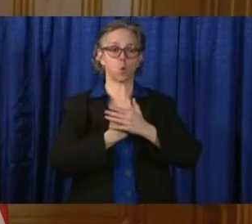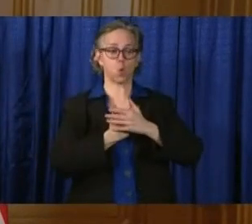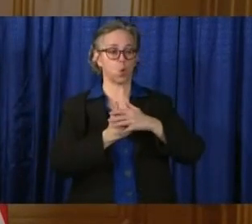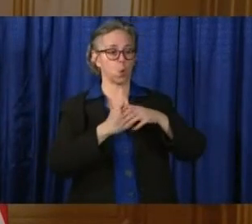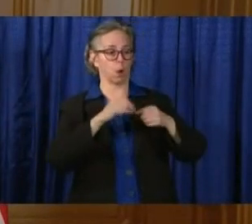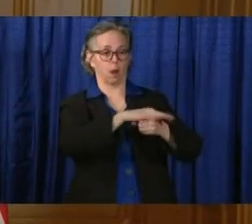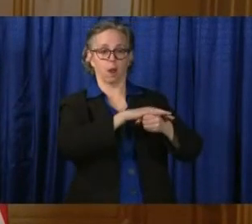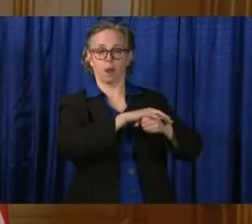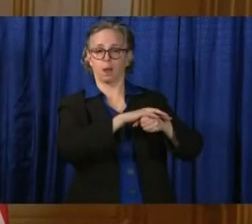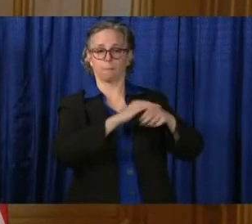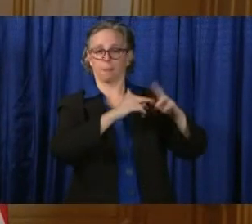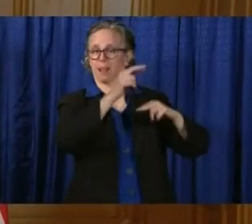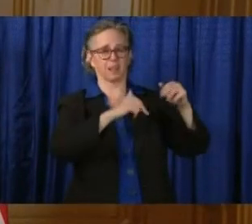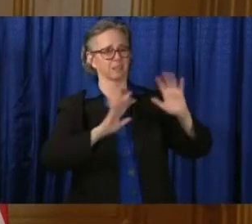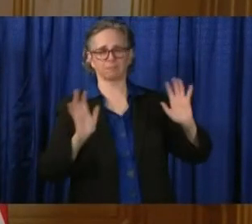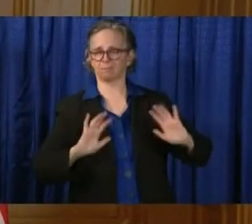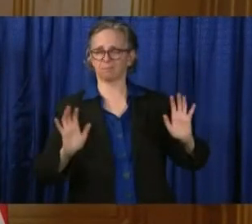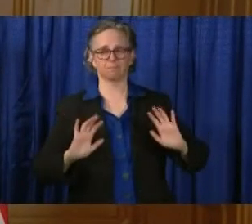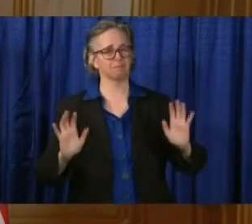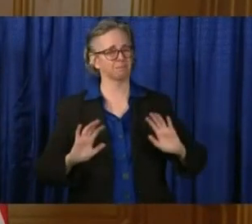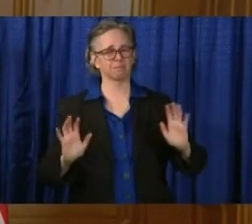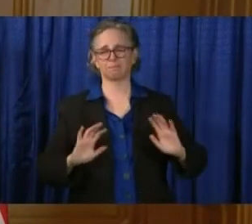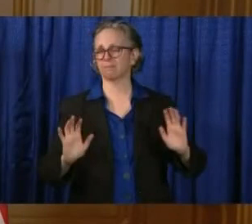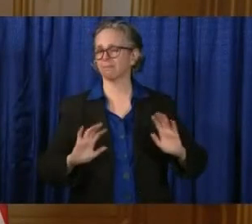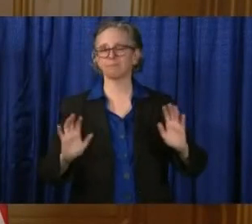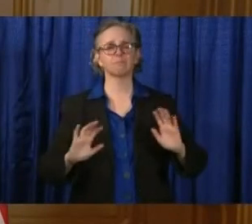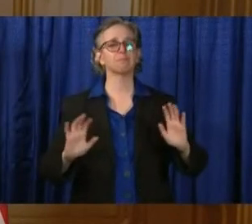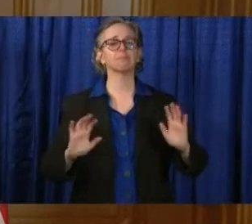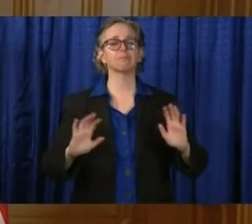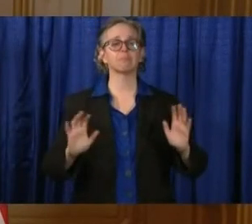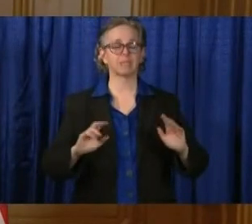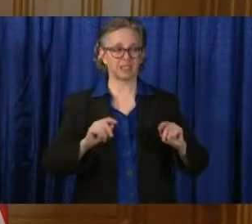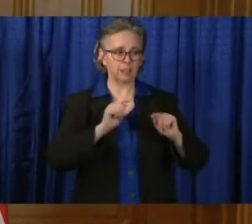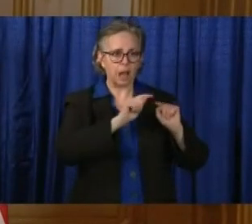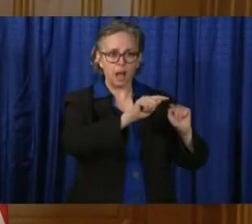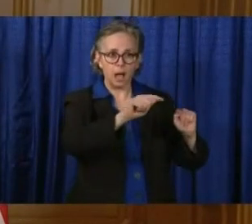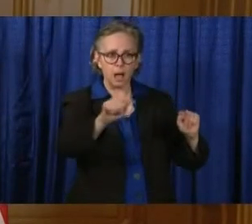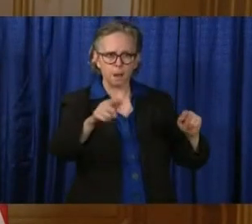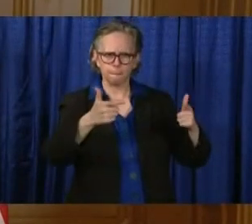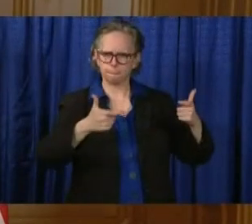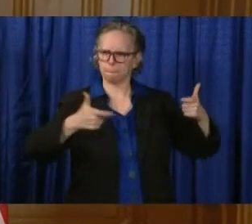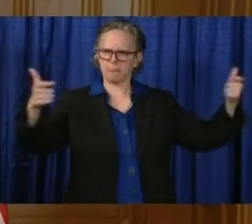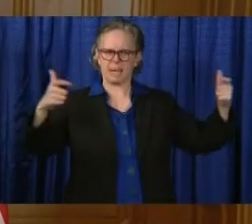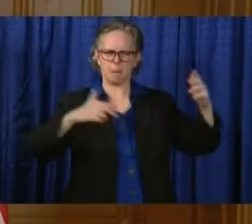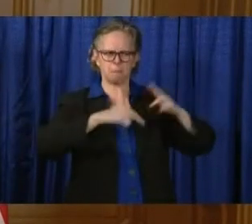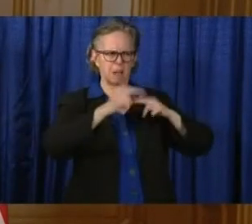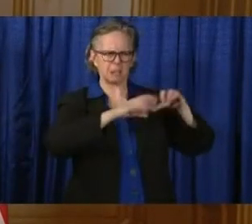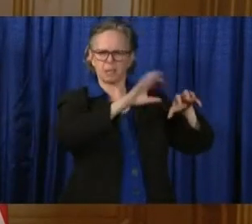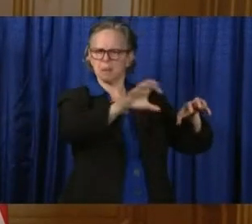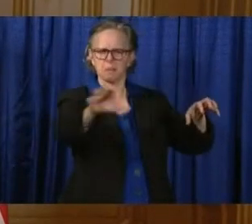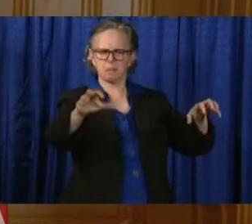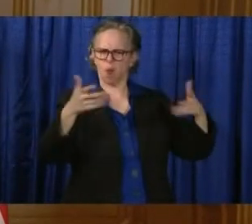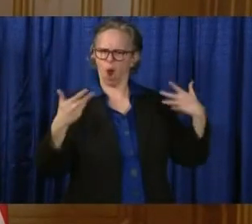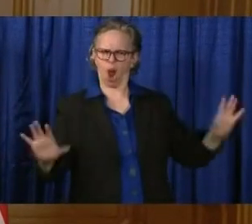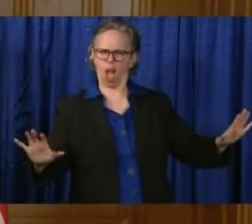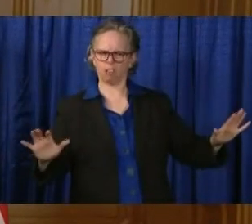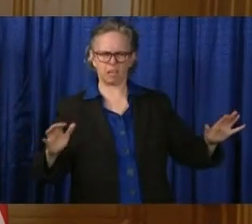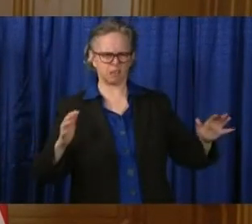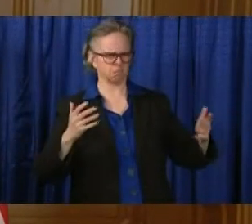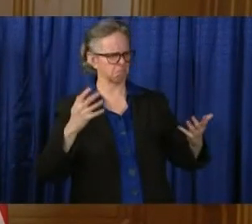and you saw this in the places that I named, these are big locations that have the opportunity to hold a number of people.